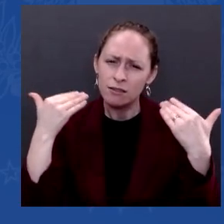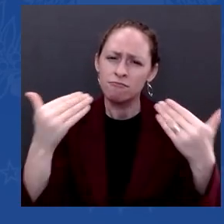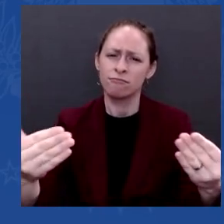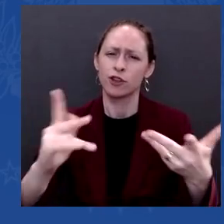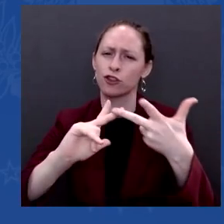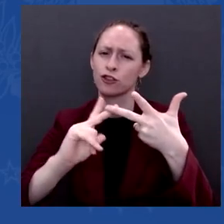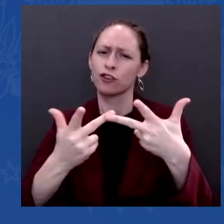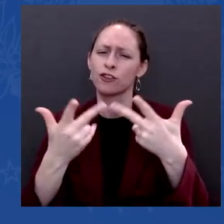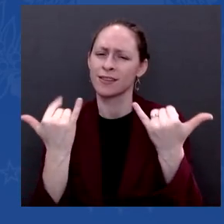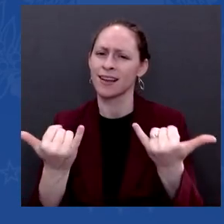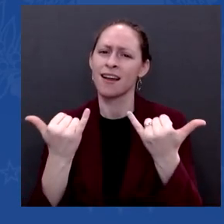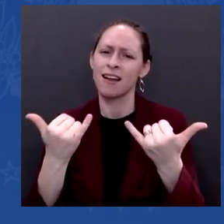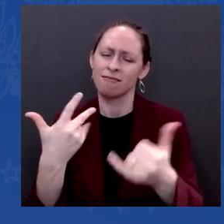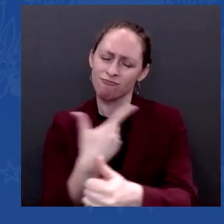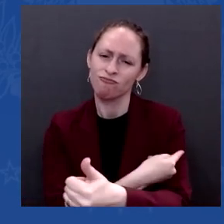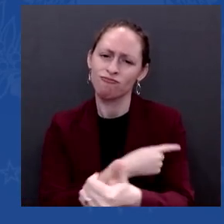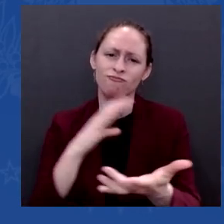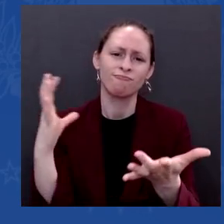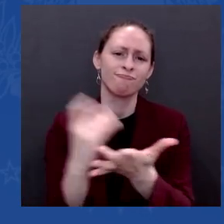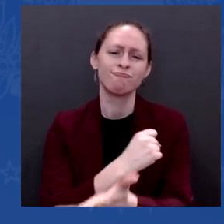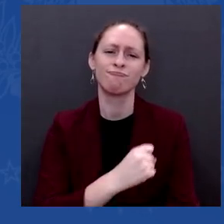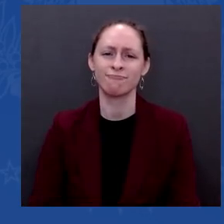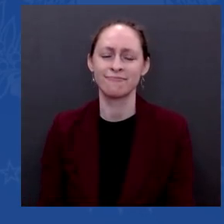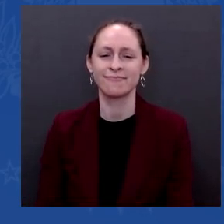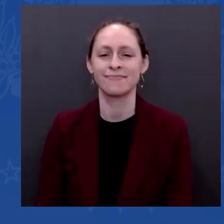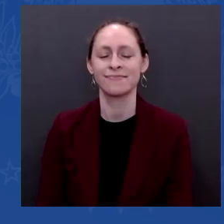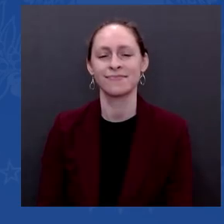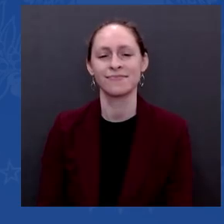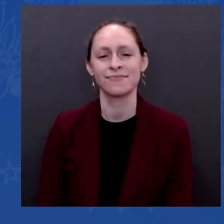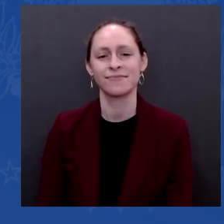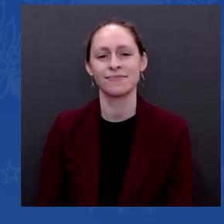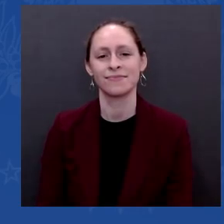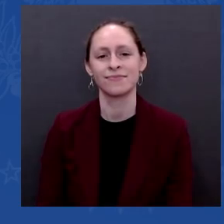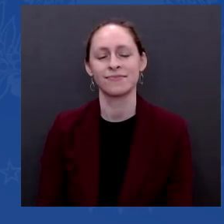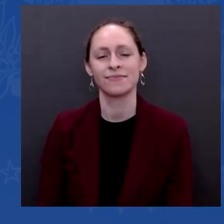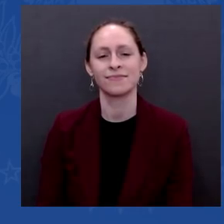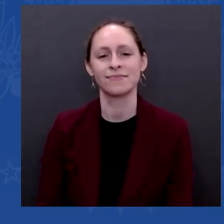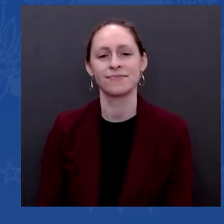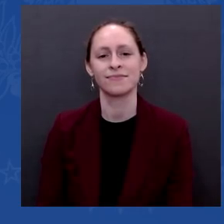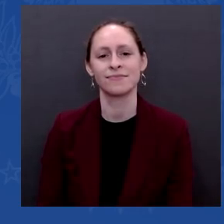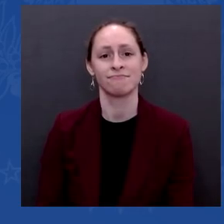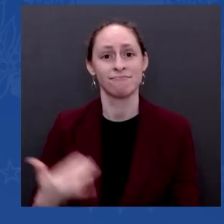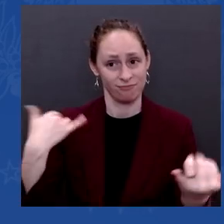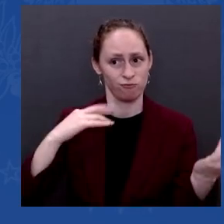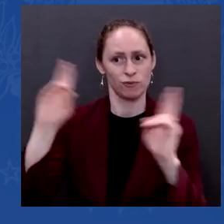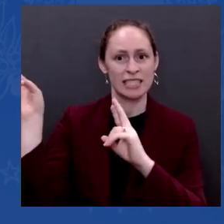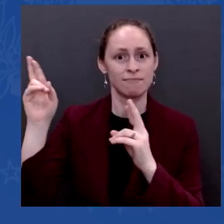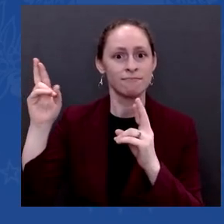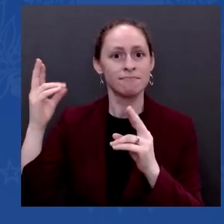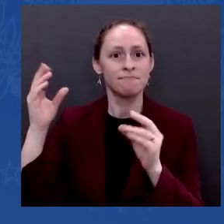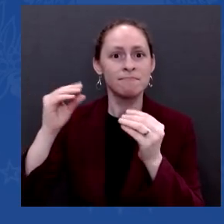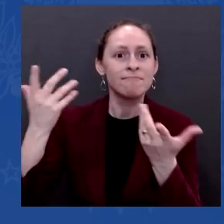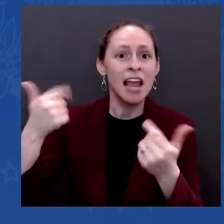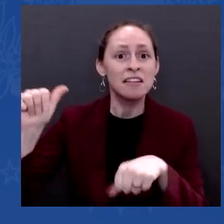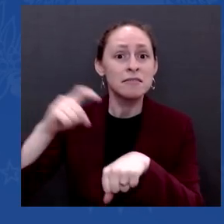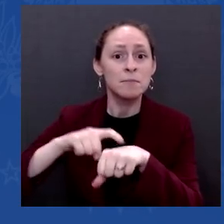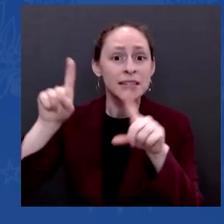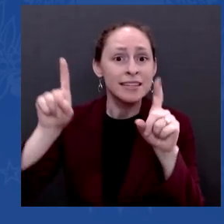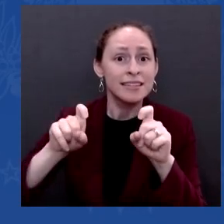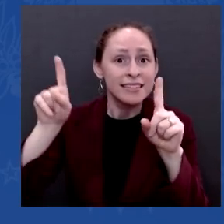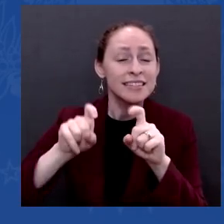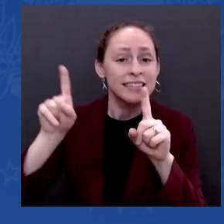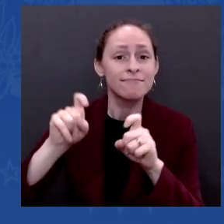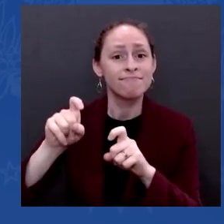more testing earlier? Yes. But we're doing more now. We've gone from zero at-home tests a year ago to